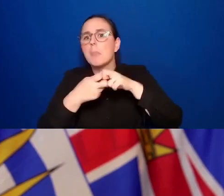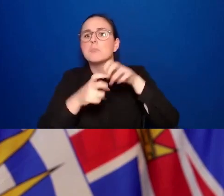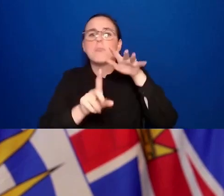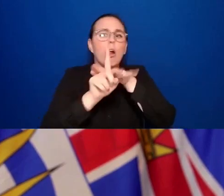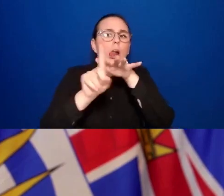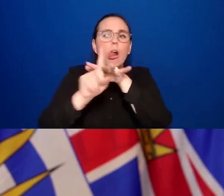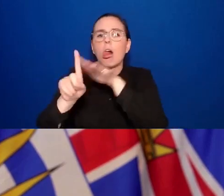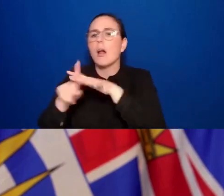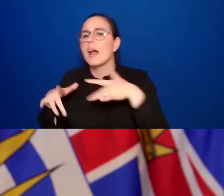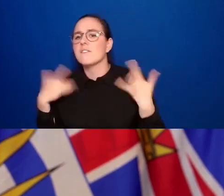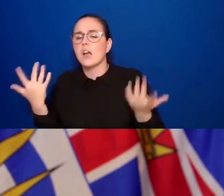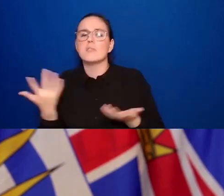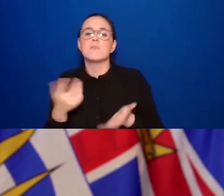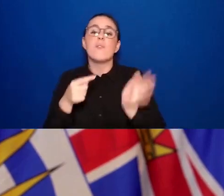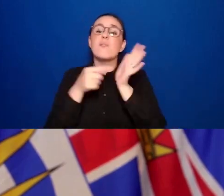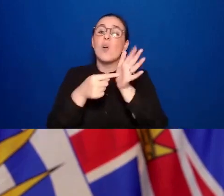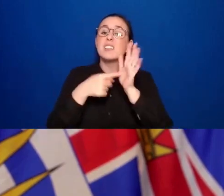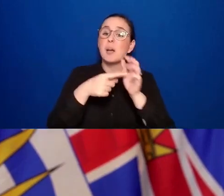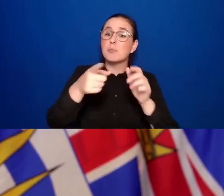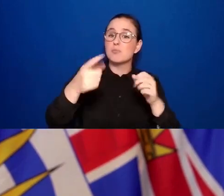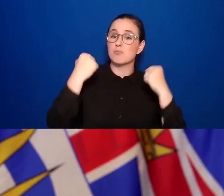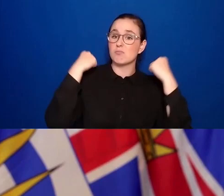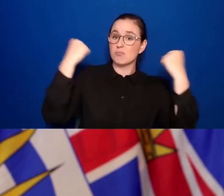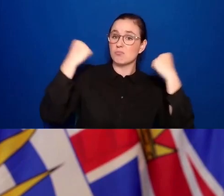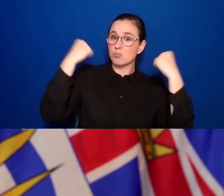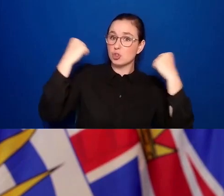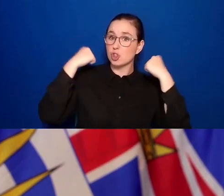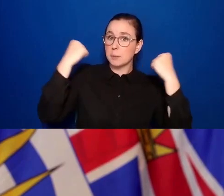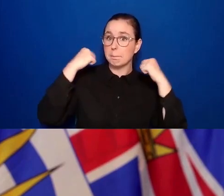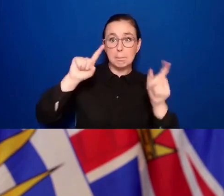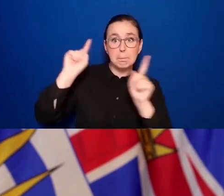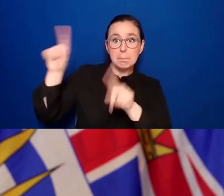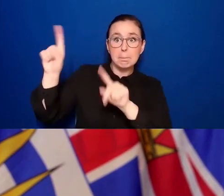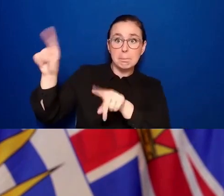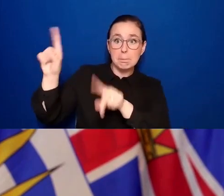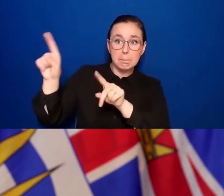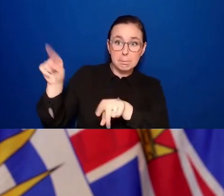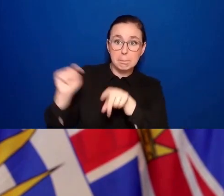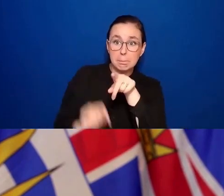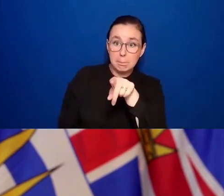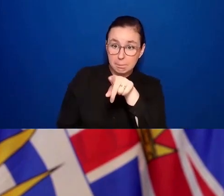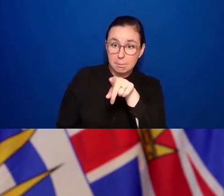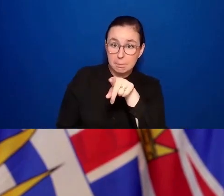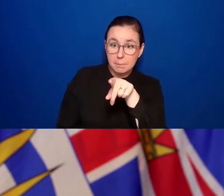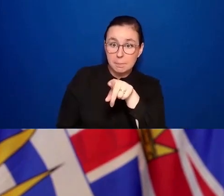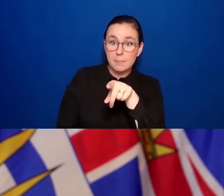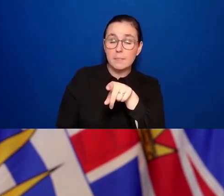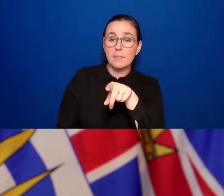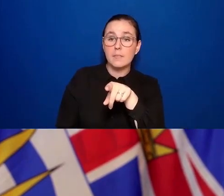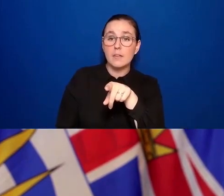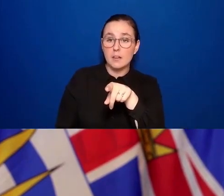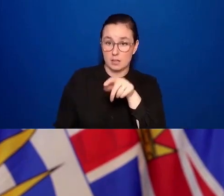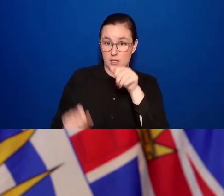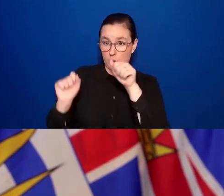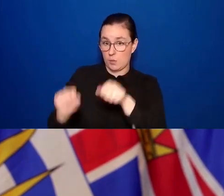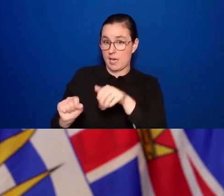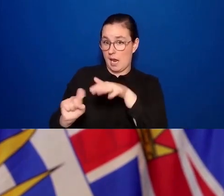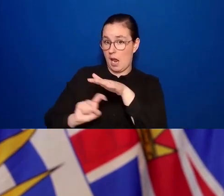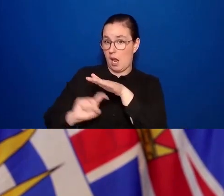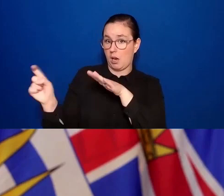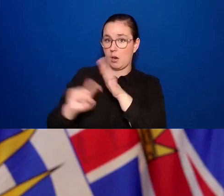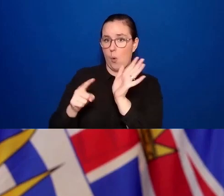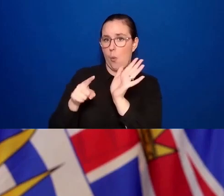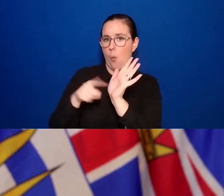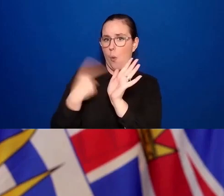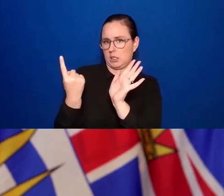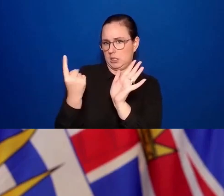regularly, you can, with permission, have that recorded so that you don't have to show your vaccine card every time you go to the gym. For